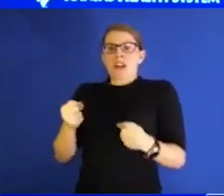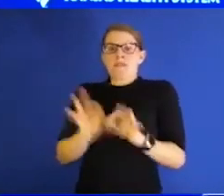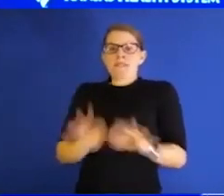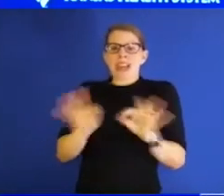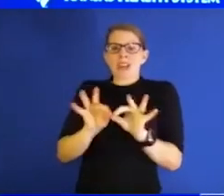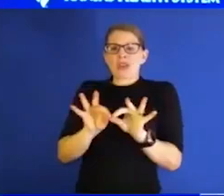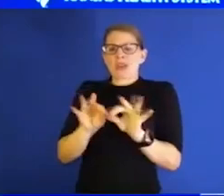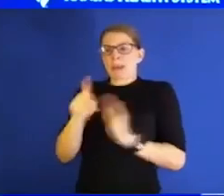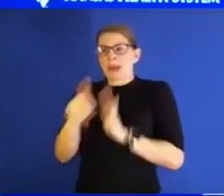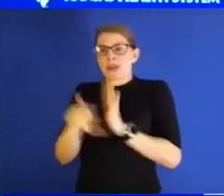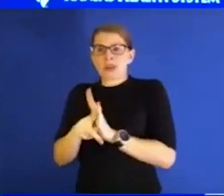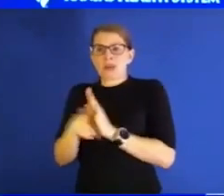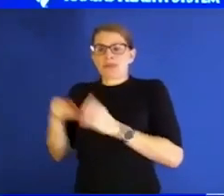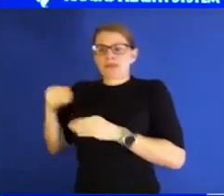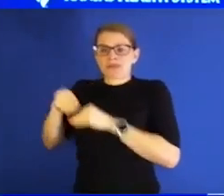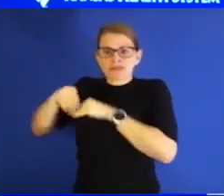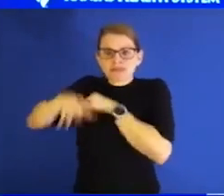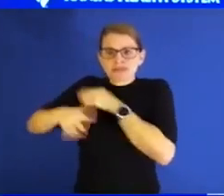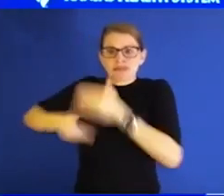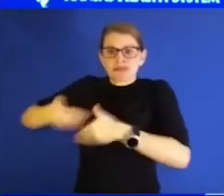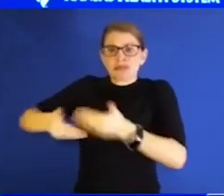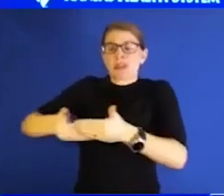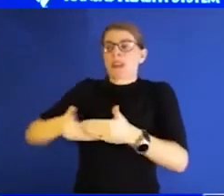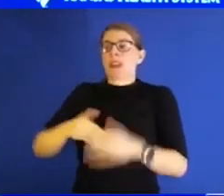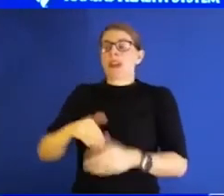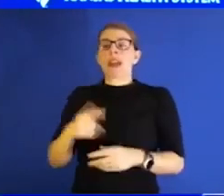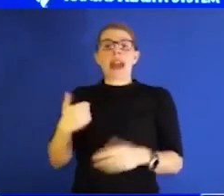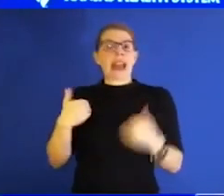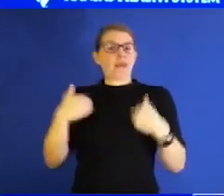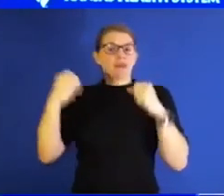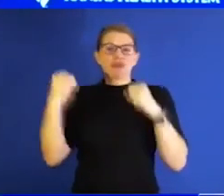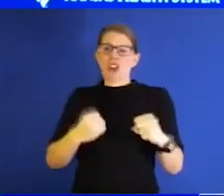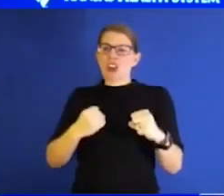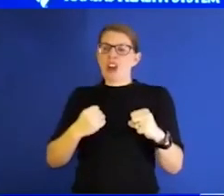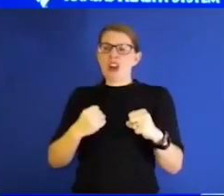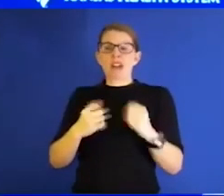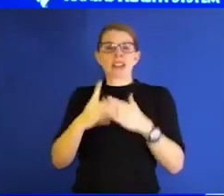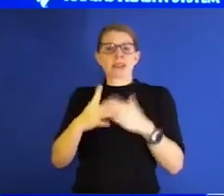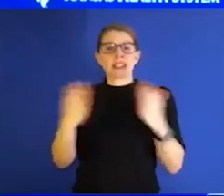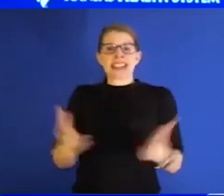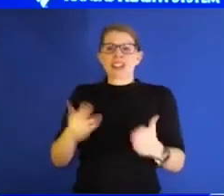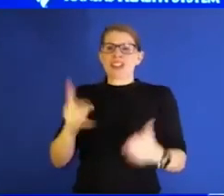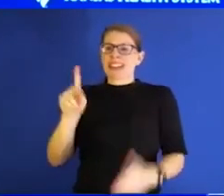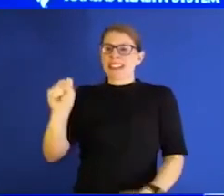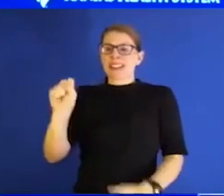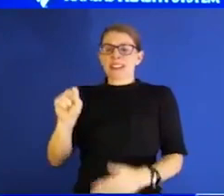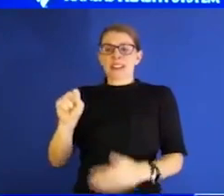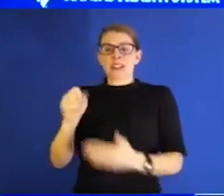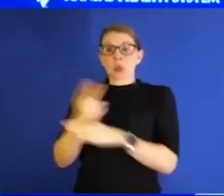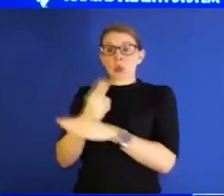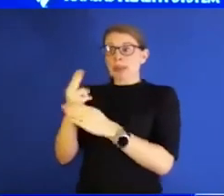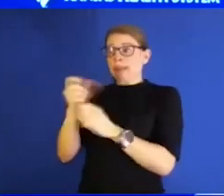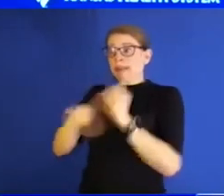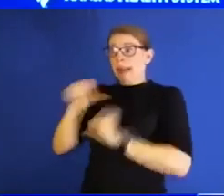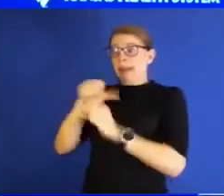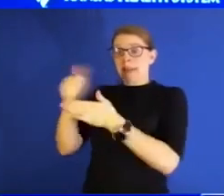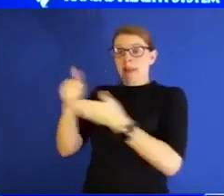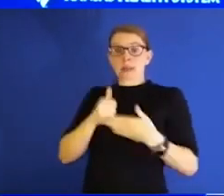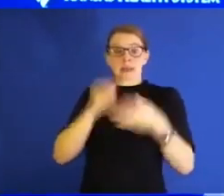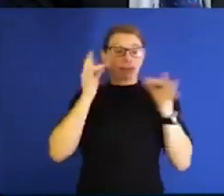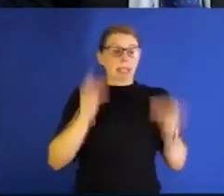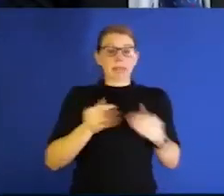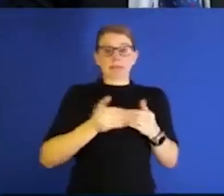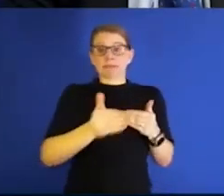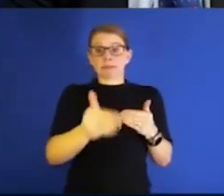in the state of Kansas, and we just need to keep using the data, the science, helping to inform our decisions and really keeping everybody safe.